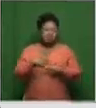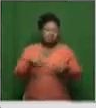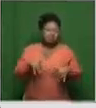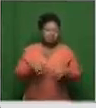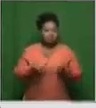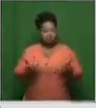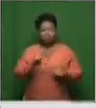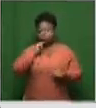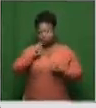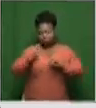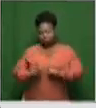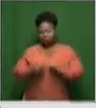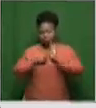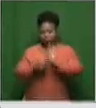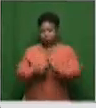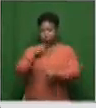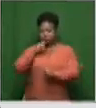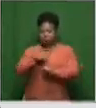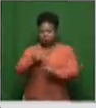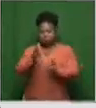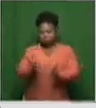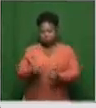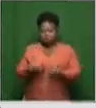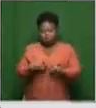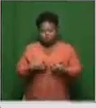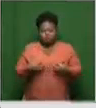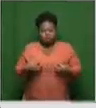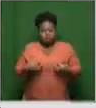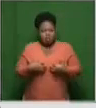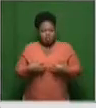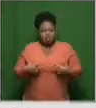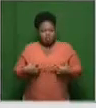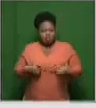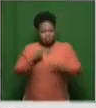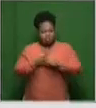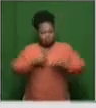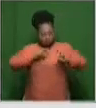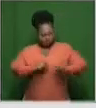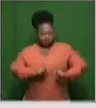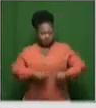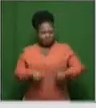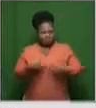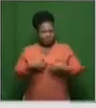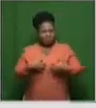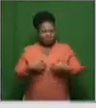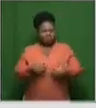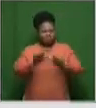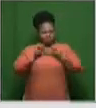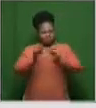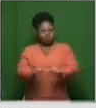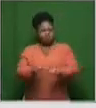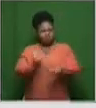have shown in these conditions that, in fact, the lungs, when you do special studies of the lungs, that the lungs continue to be